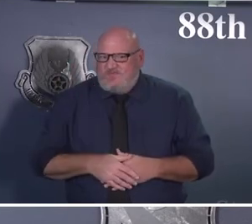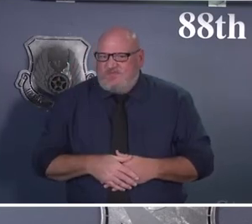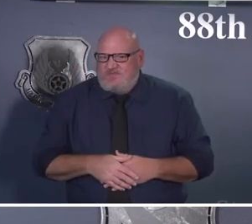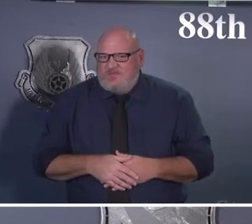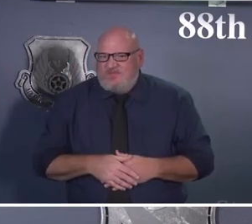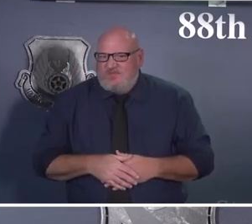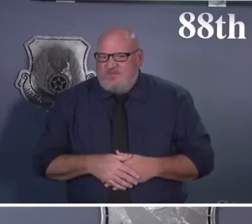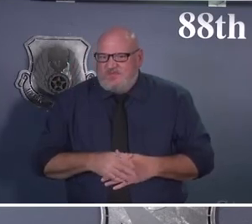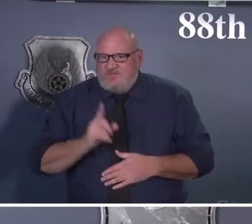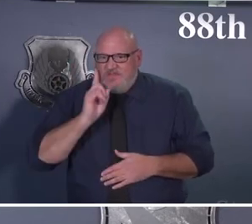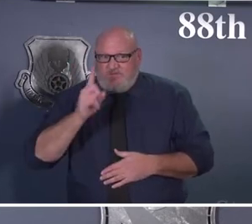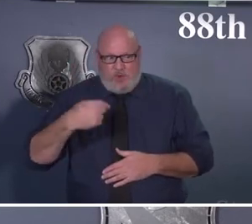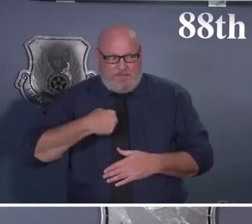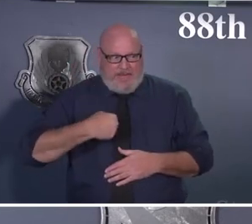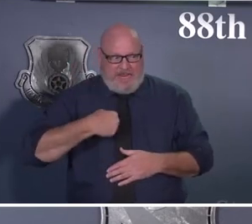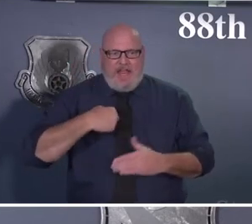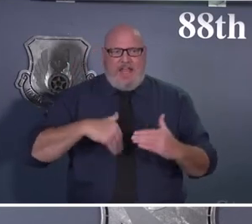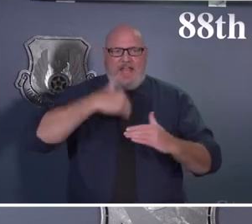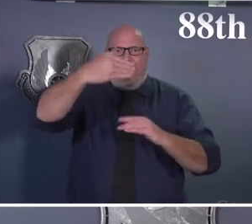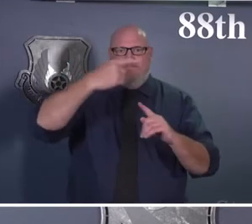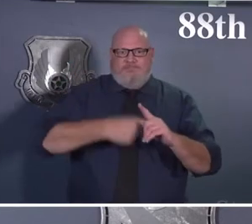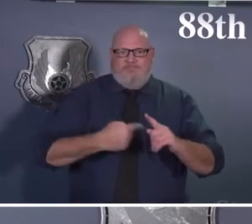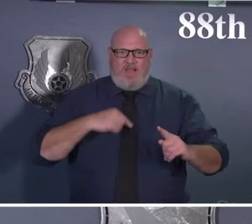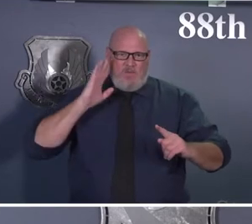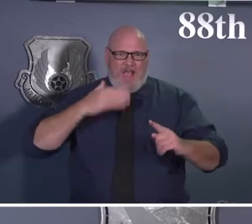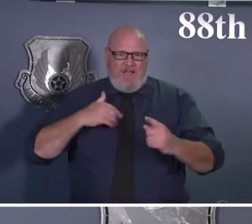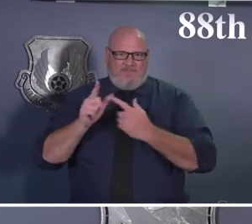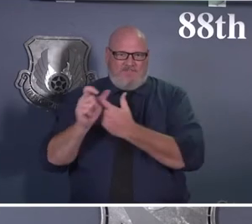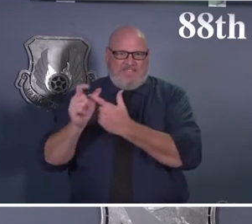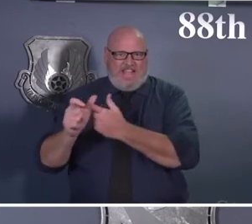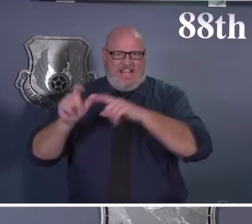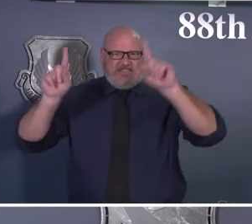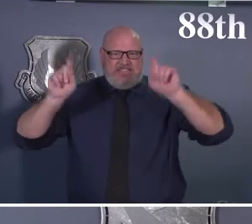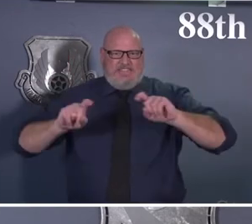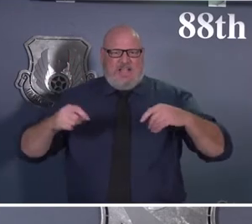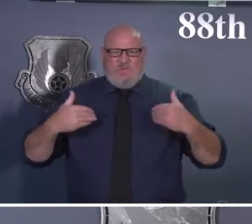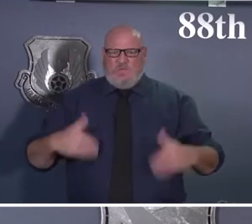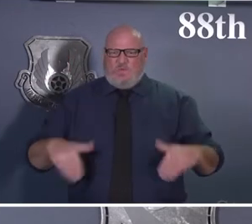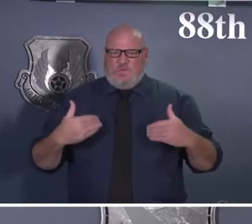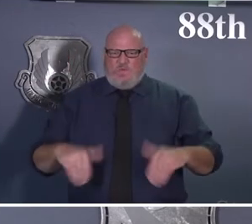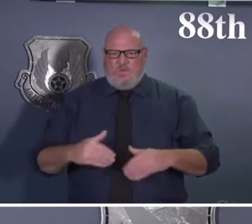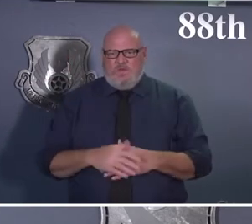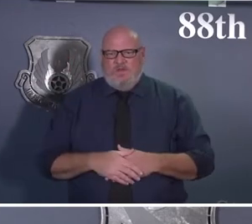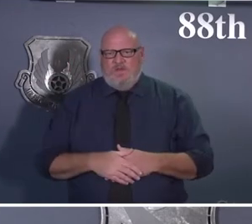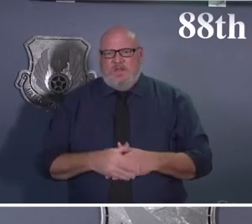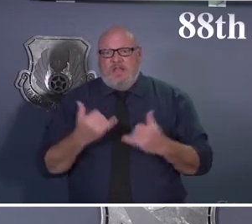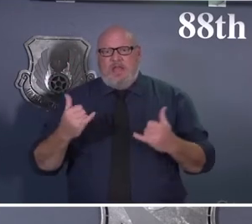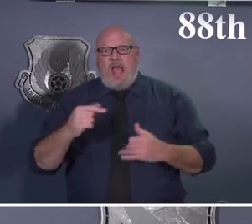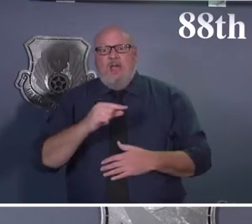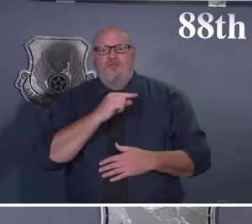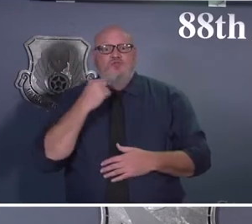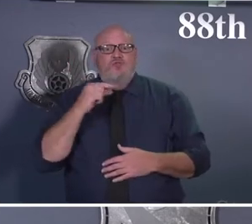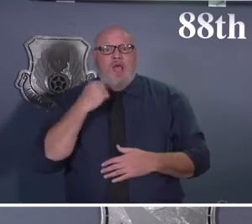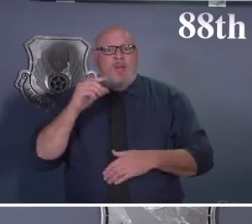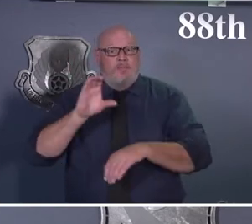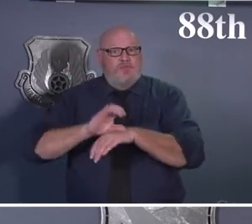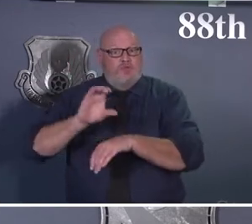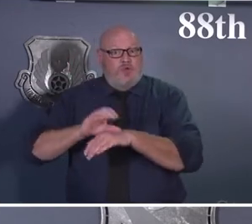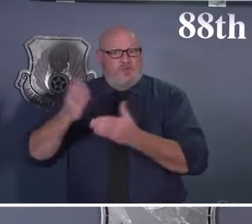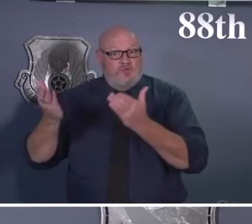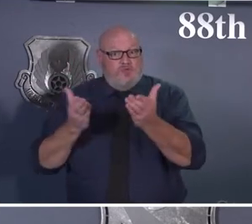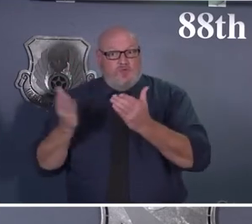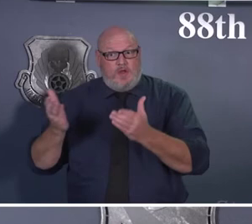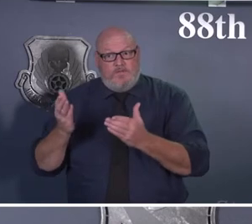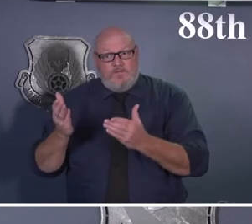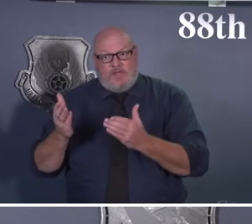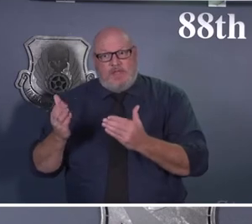Chapel services, you see Catholic and Protestant services are also coming back in in residence at limited capacity. And that's the key in Charlie folks.